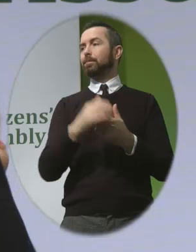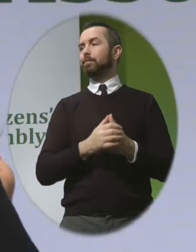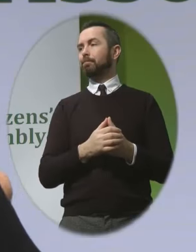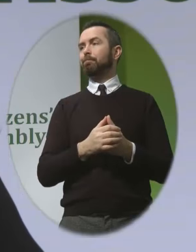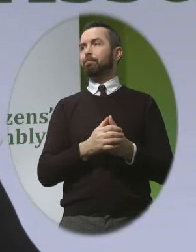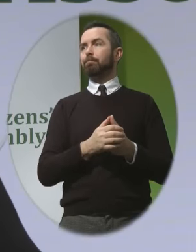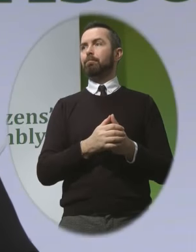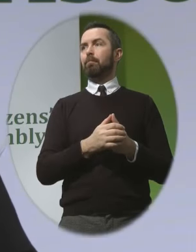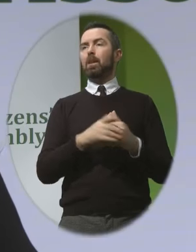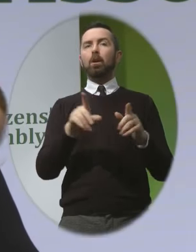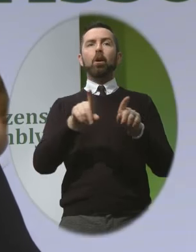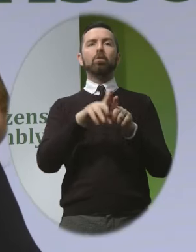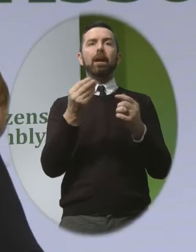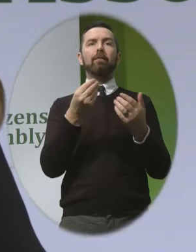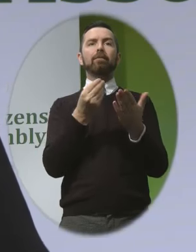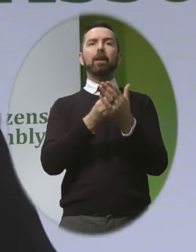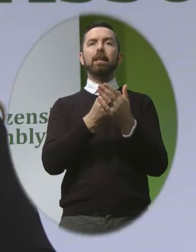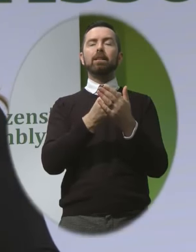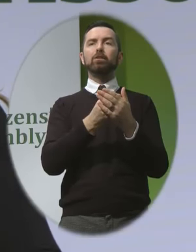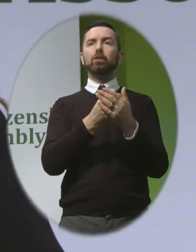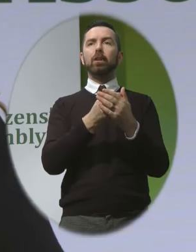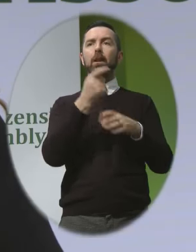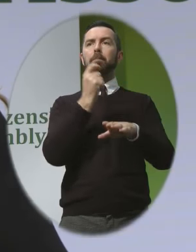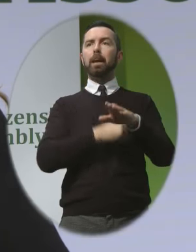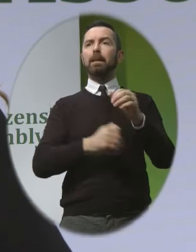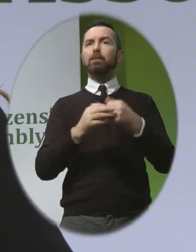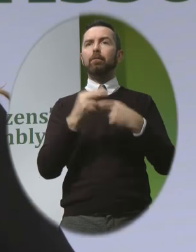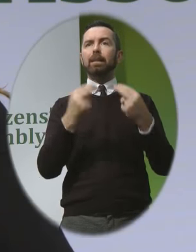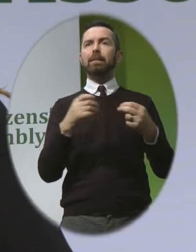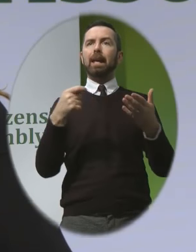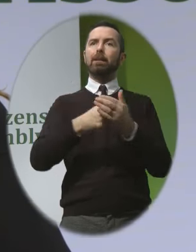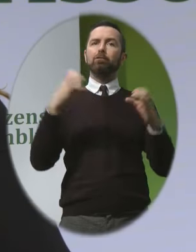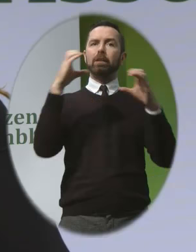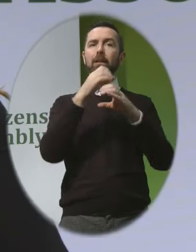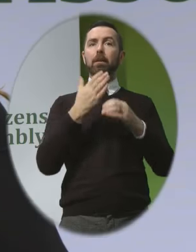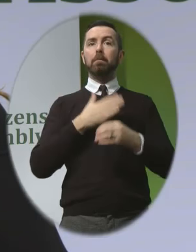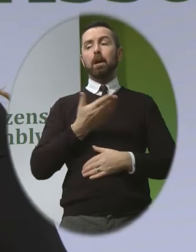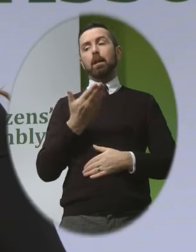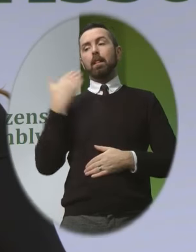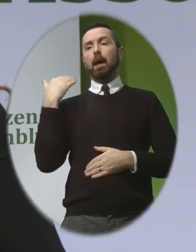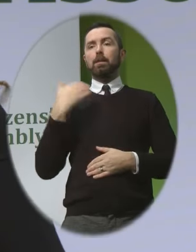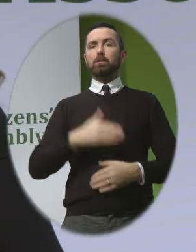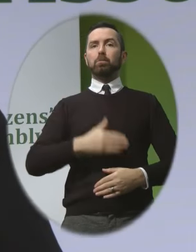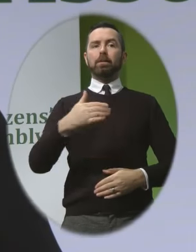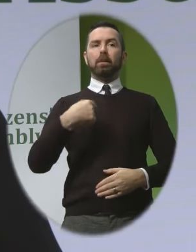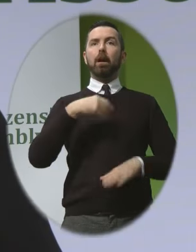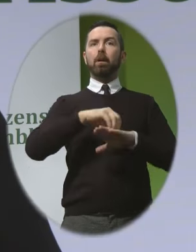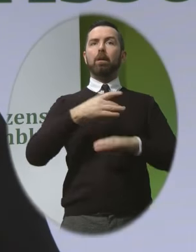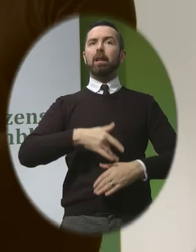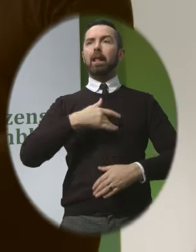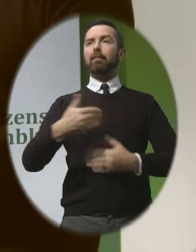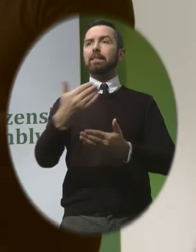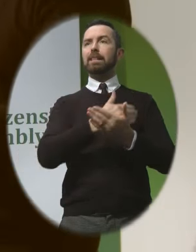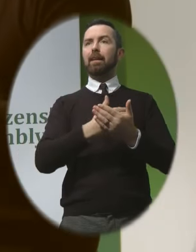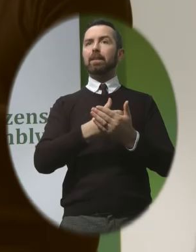financial penalties of needing extra care and medication during pregnancy in my last pregnancy I was on life saving medication